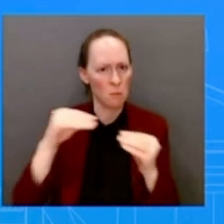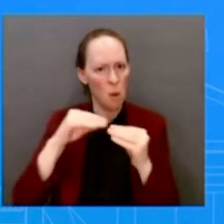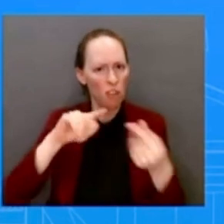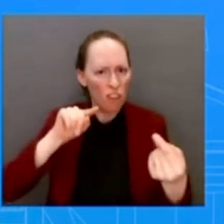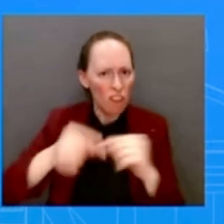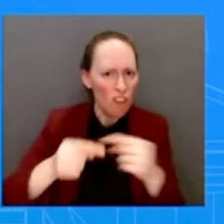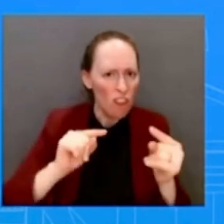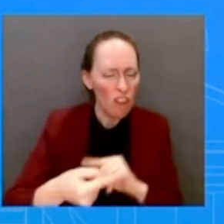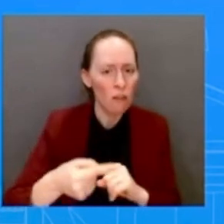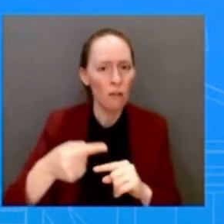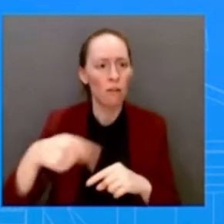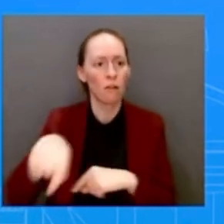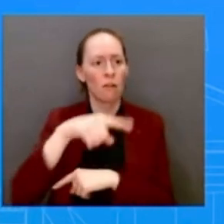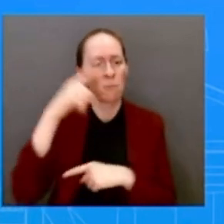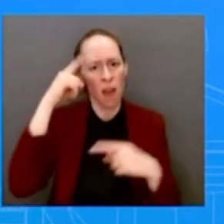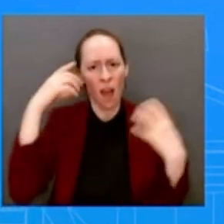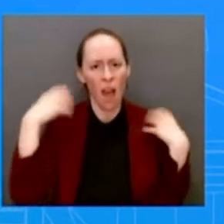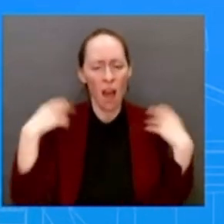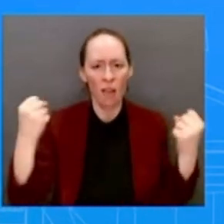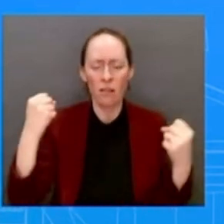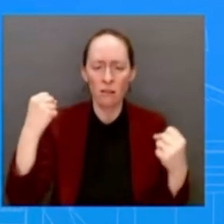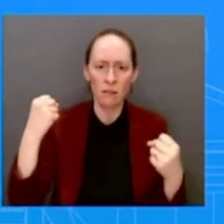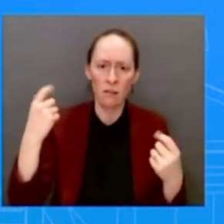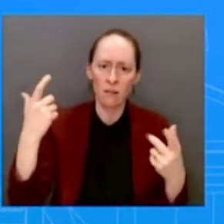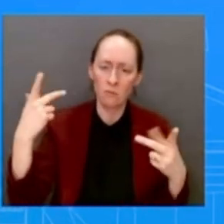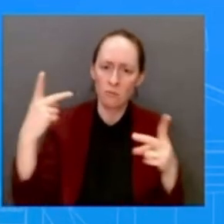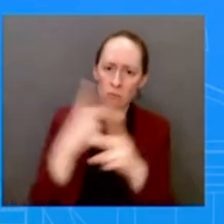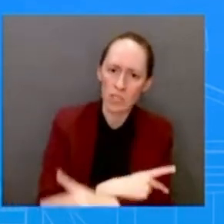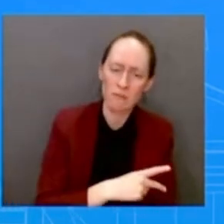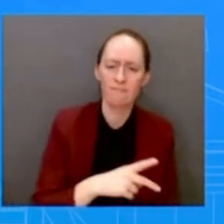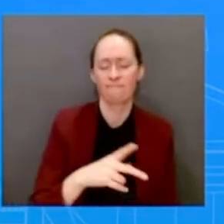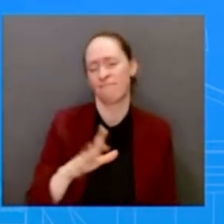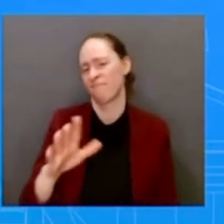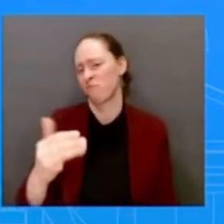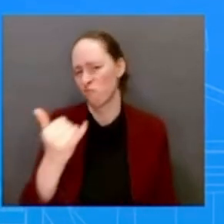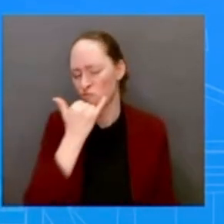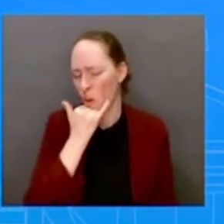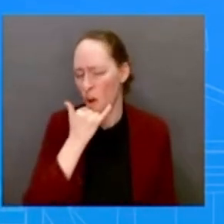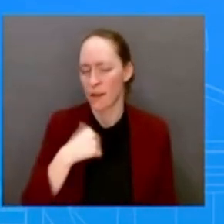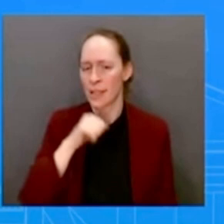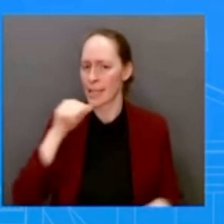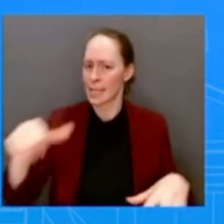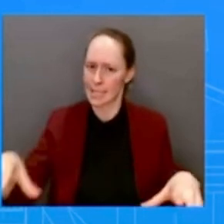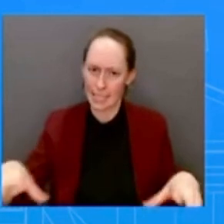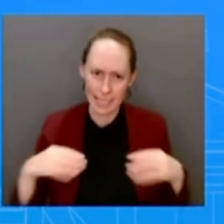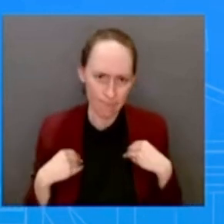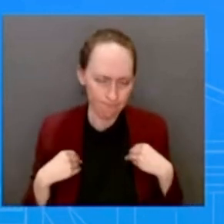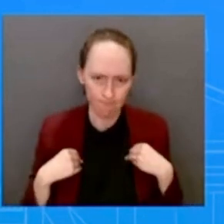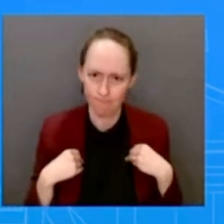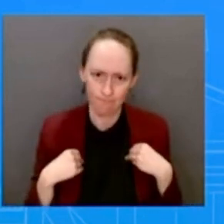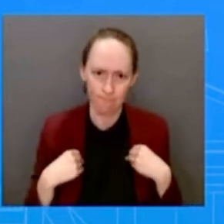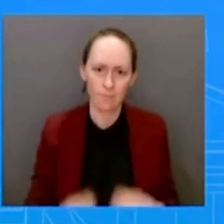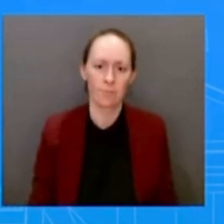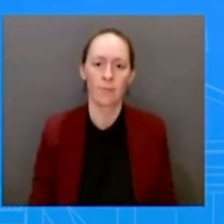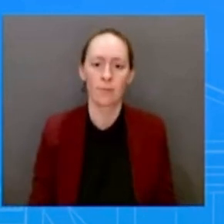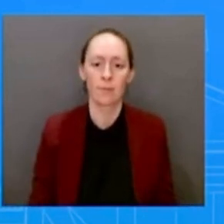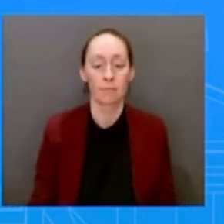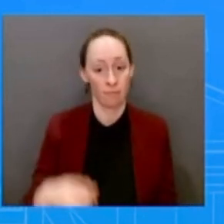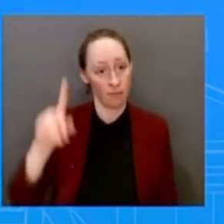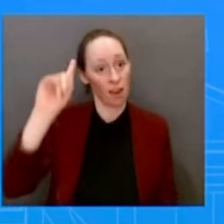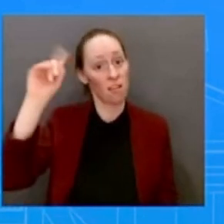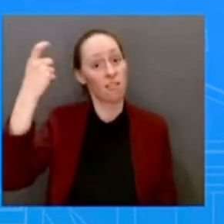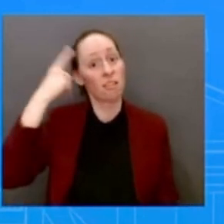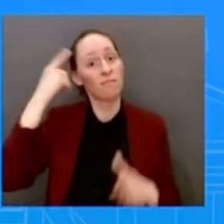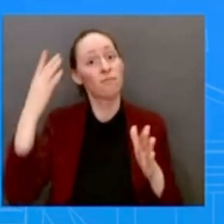unacceptable for a governor to be moving in this way to be with such a bill. And it is also